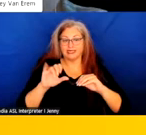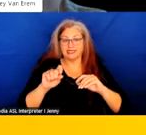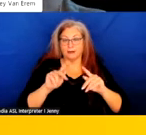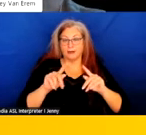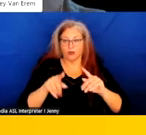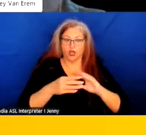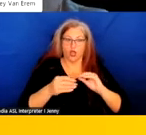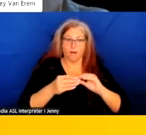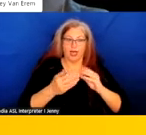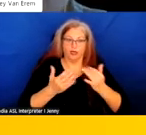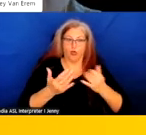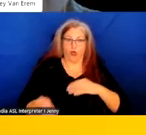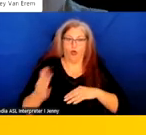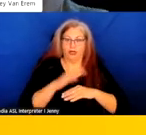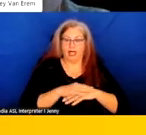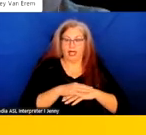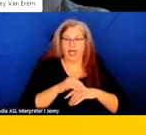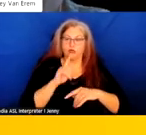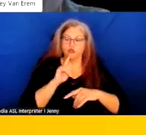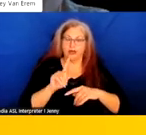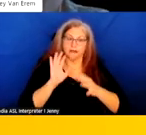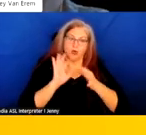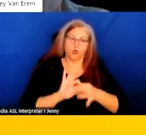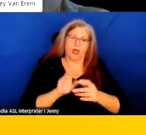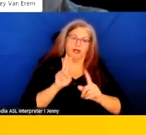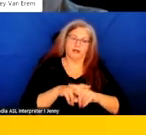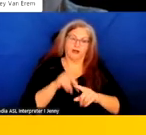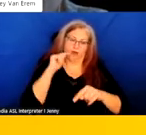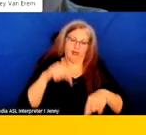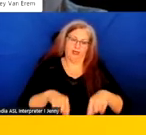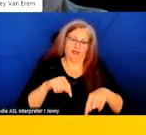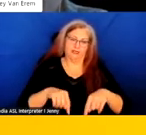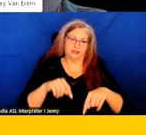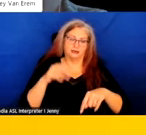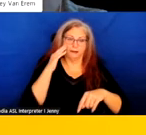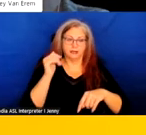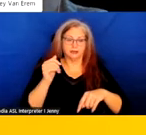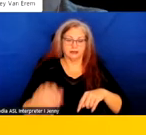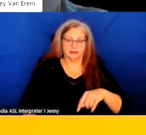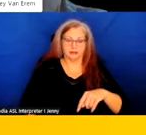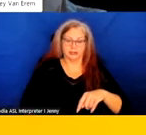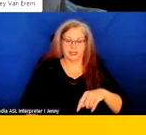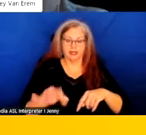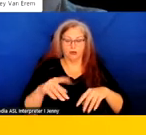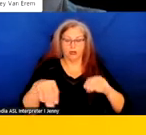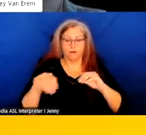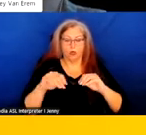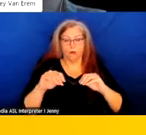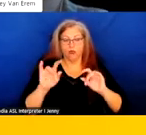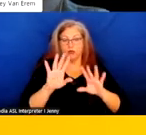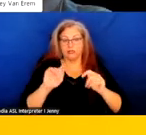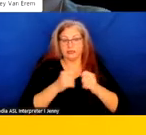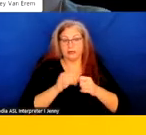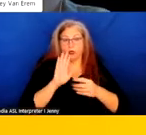have talked about throughout today, and that are relevant in this context as well. Because if mobile crisis teams are